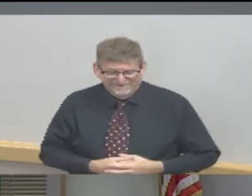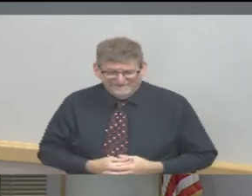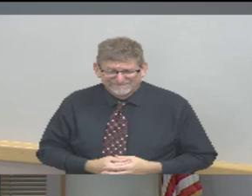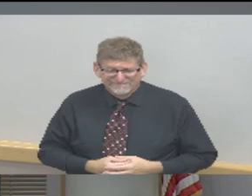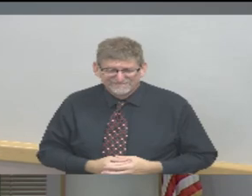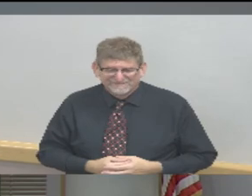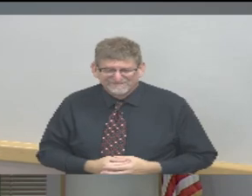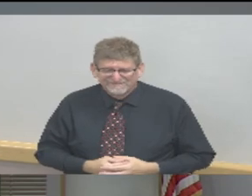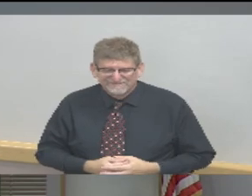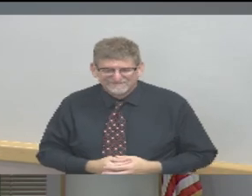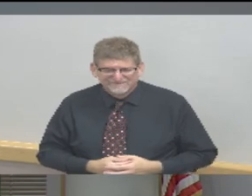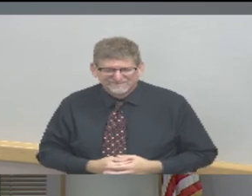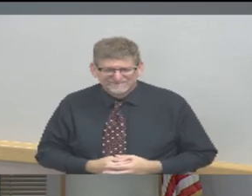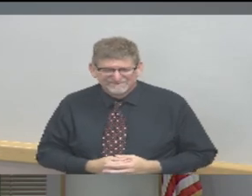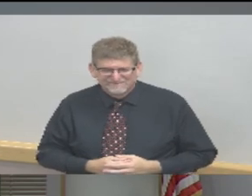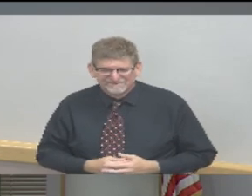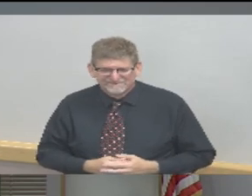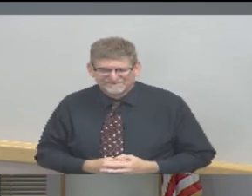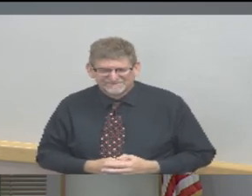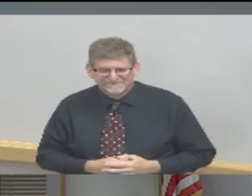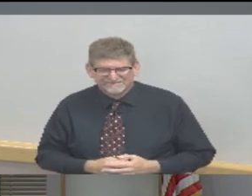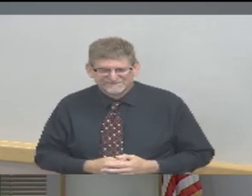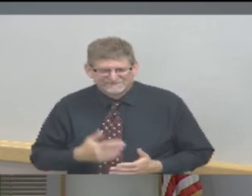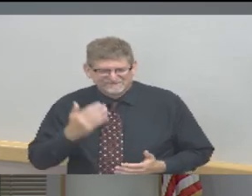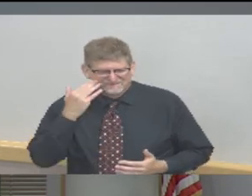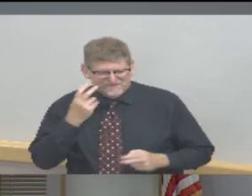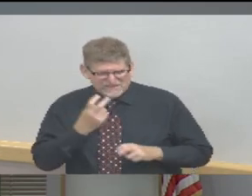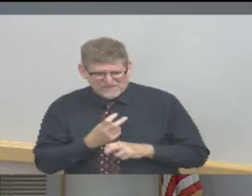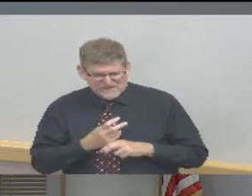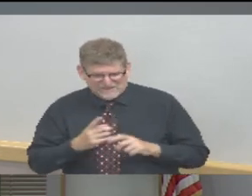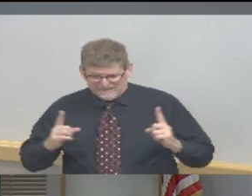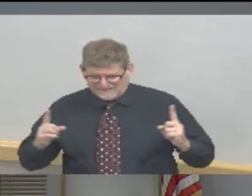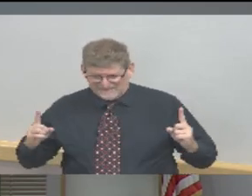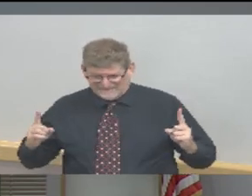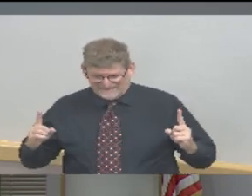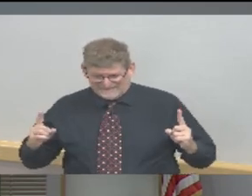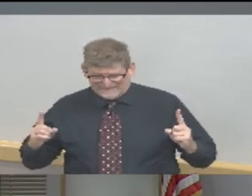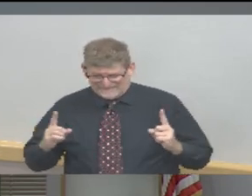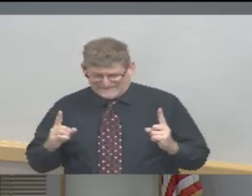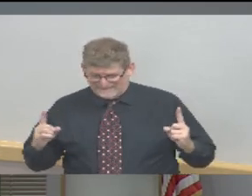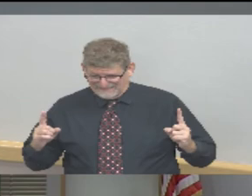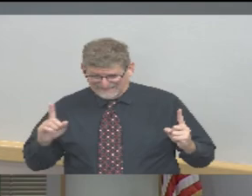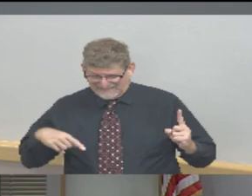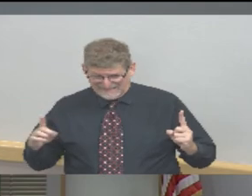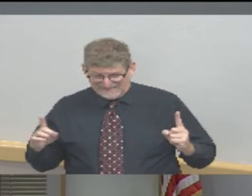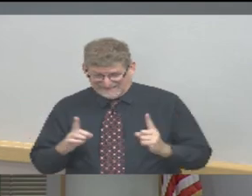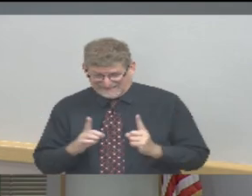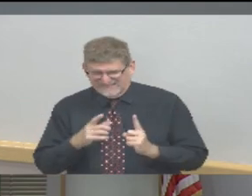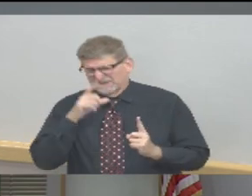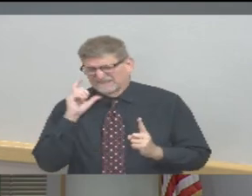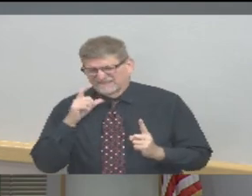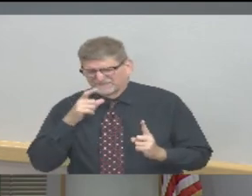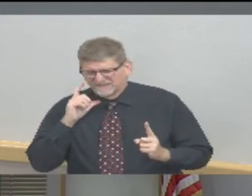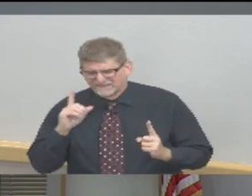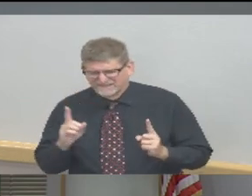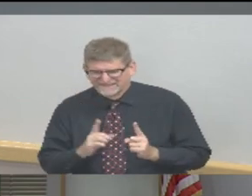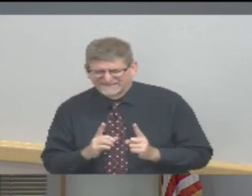where social distancing is not always possible. So I would recommend that